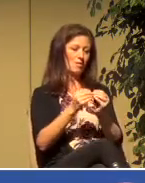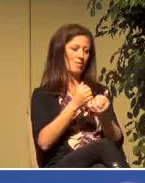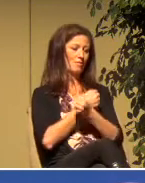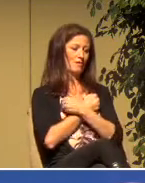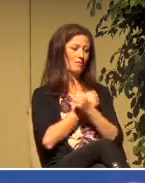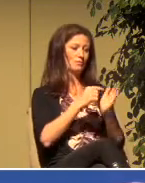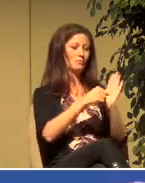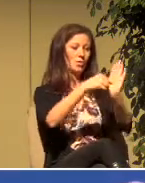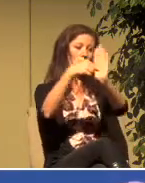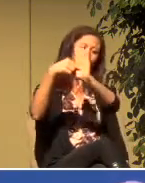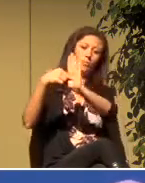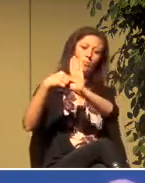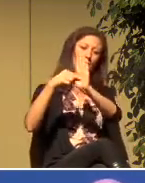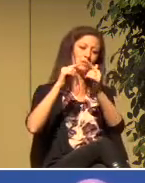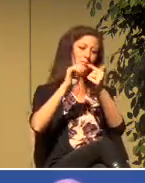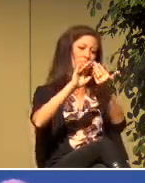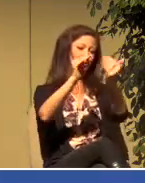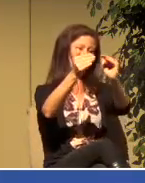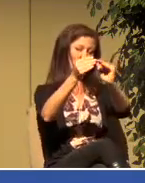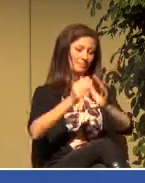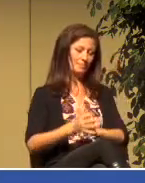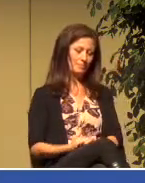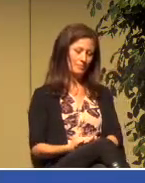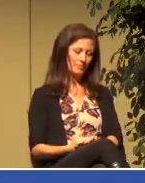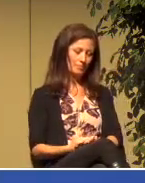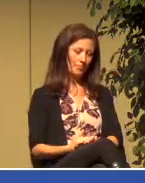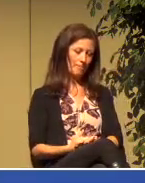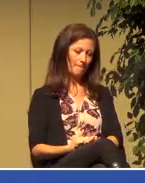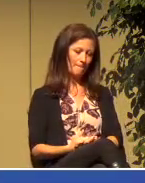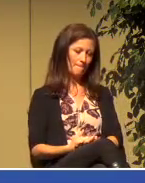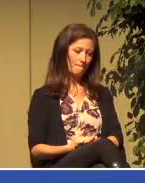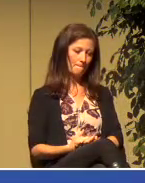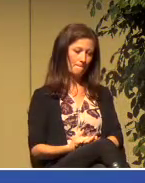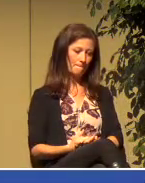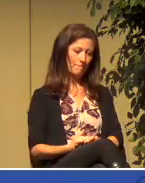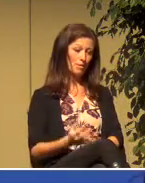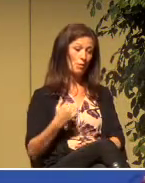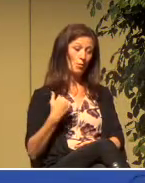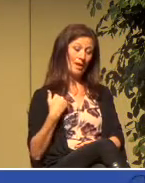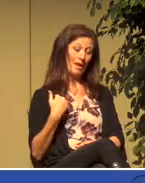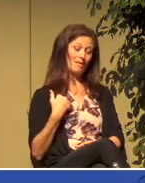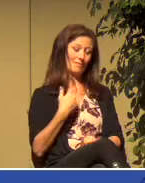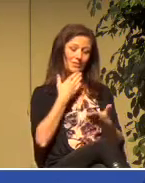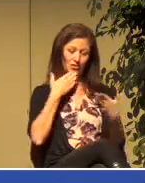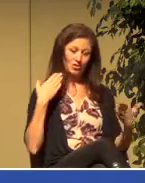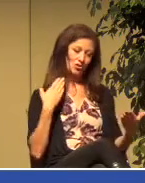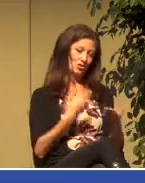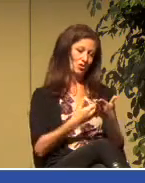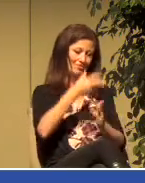speak of good news we have a good good father and he loves you